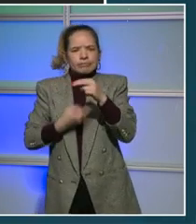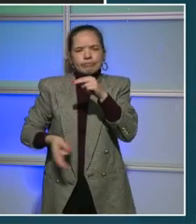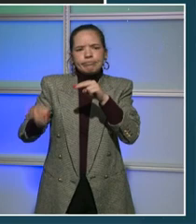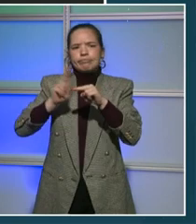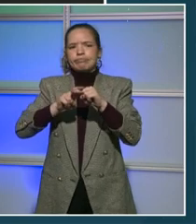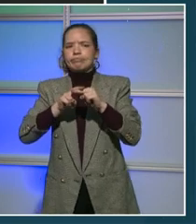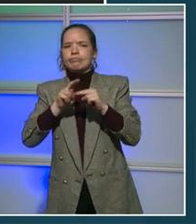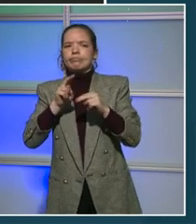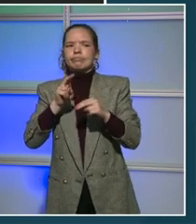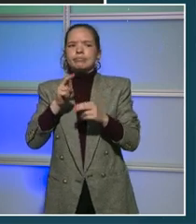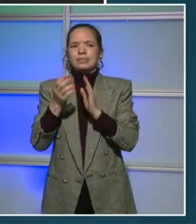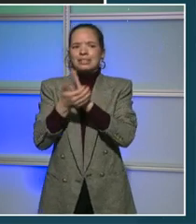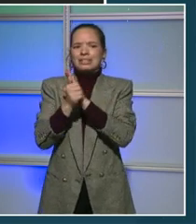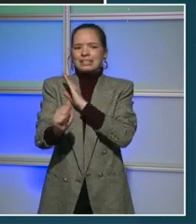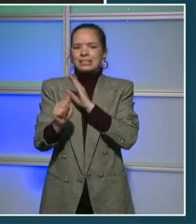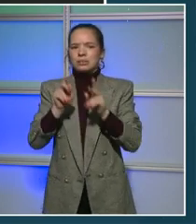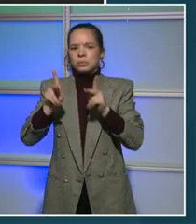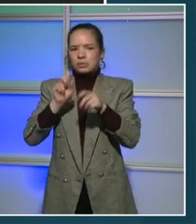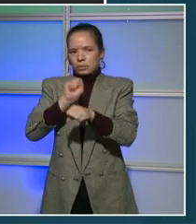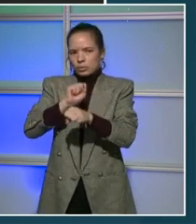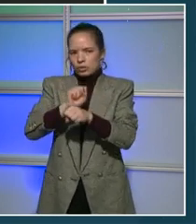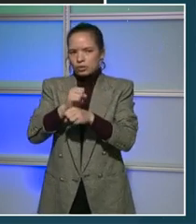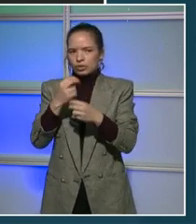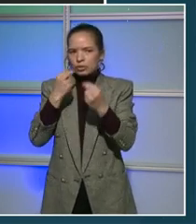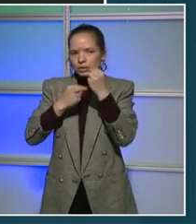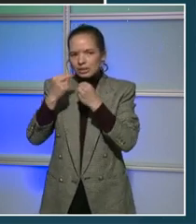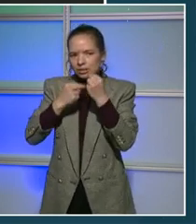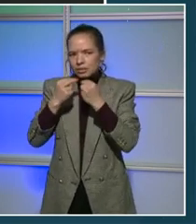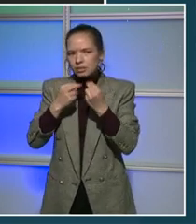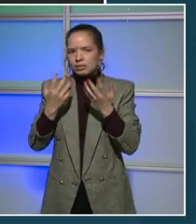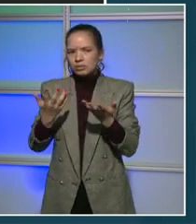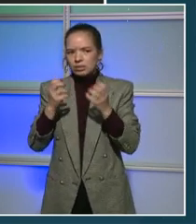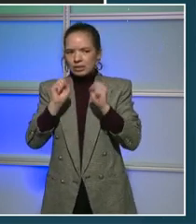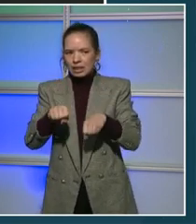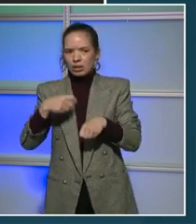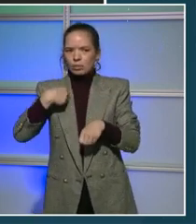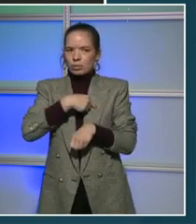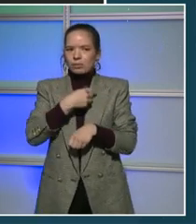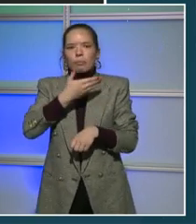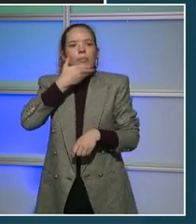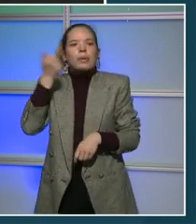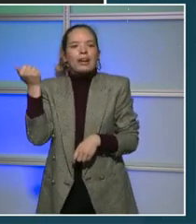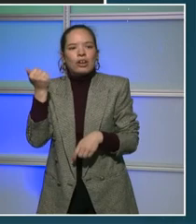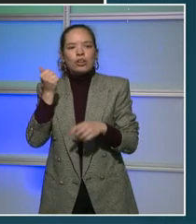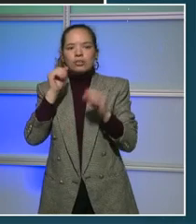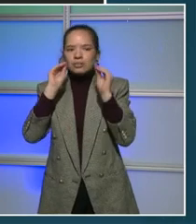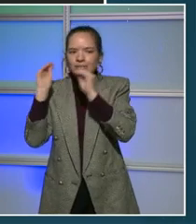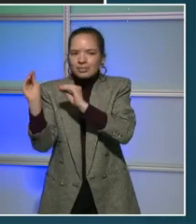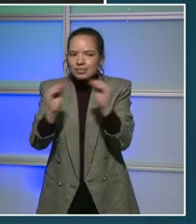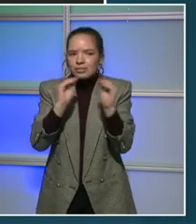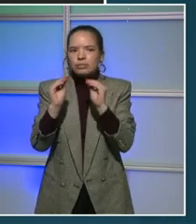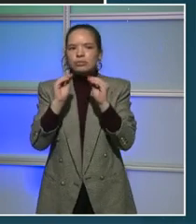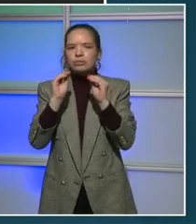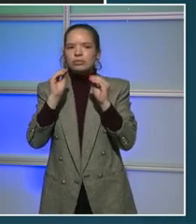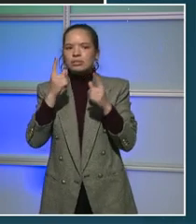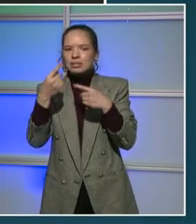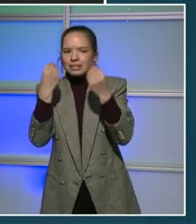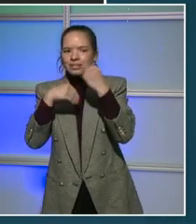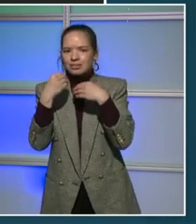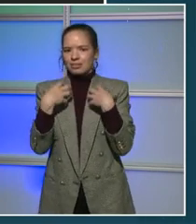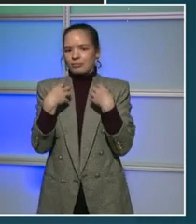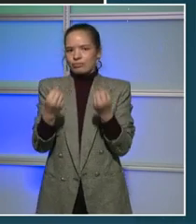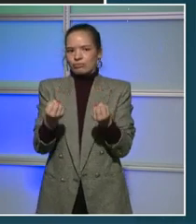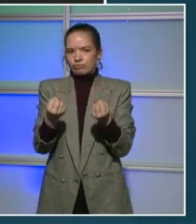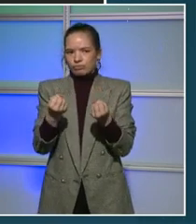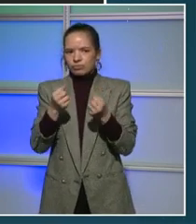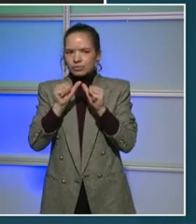Because again, our community is going to need the support and ultimately embodying and living that healthy lifestyle. And so I want to really make